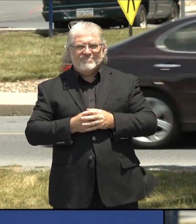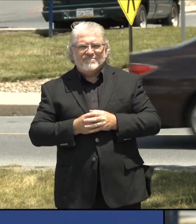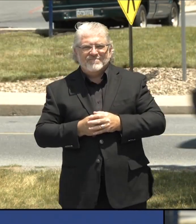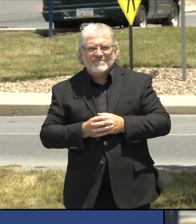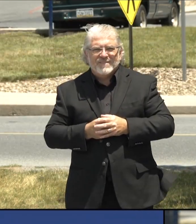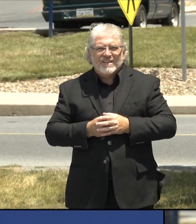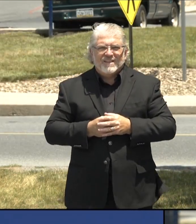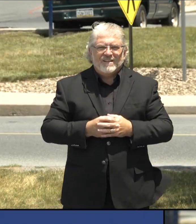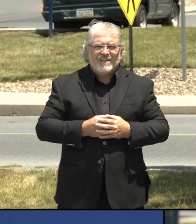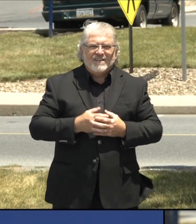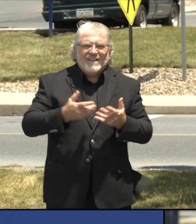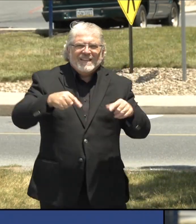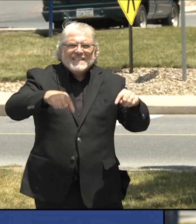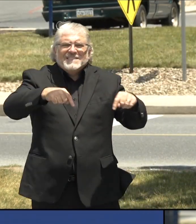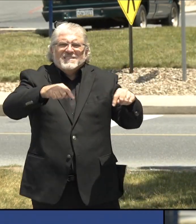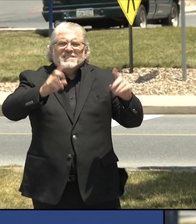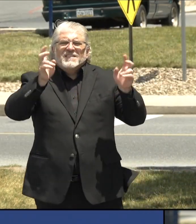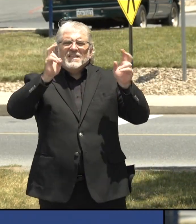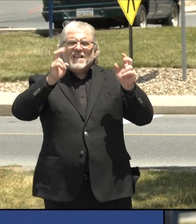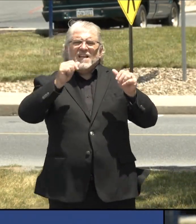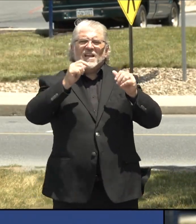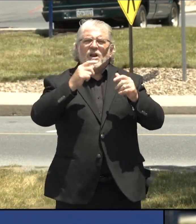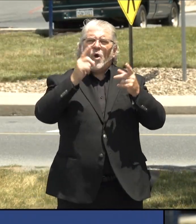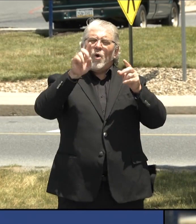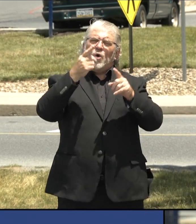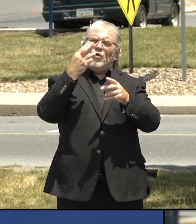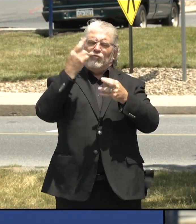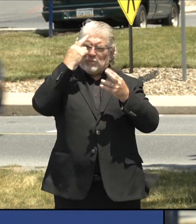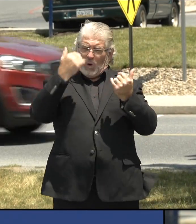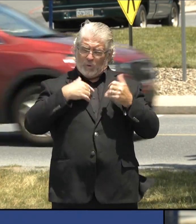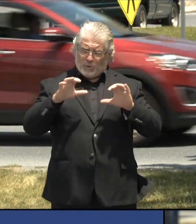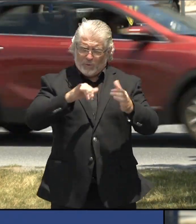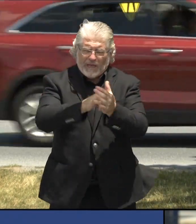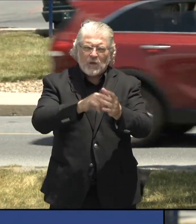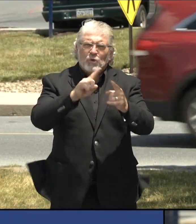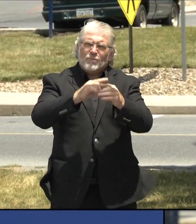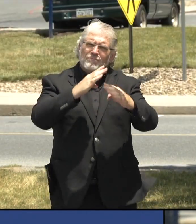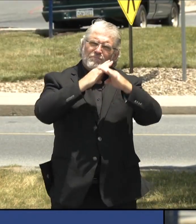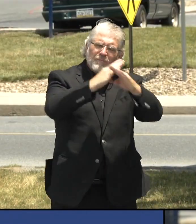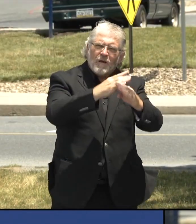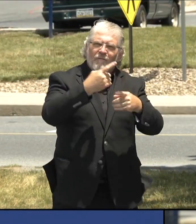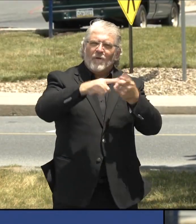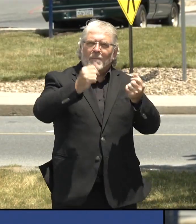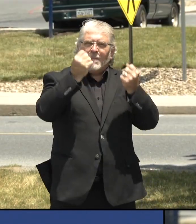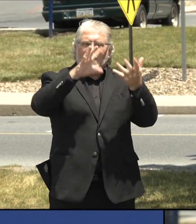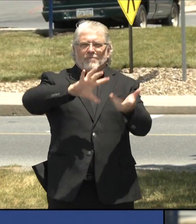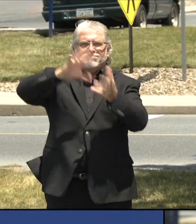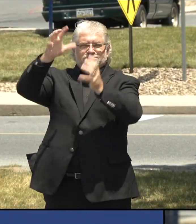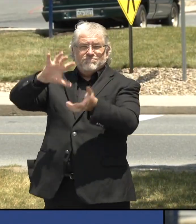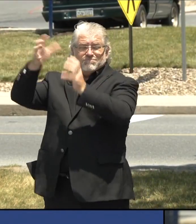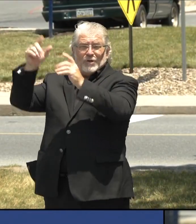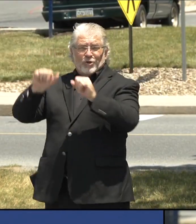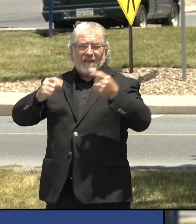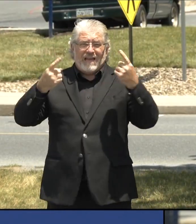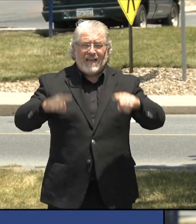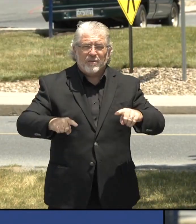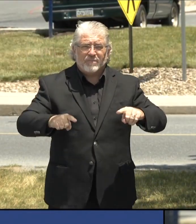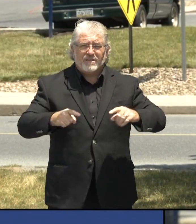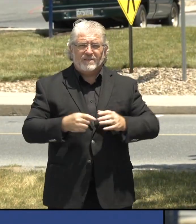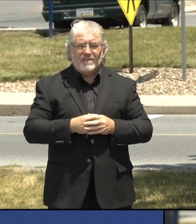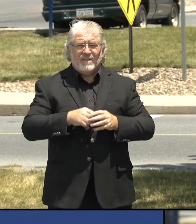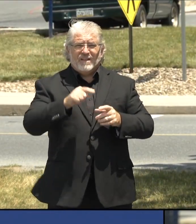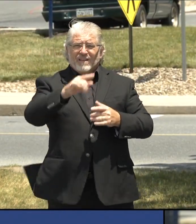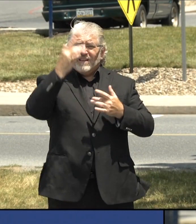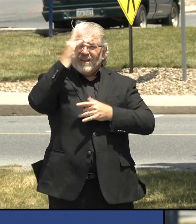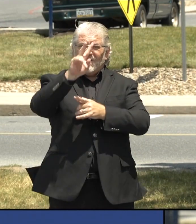things to try to reduce the risks that are part of everyday life. Well, here's a risk. We have that virus that is out there trying to get us. And that